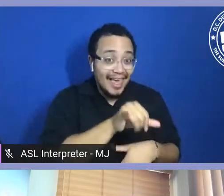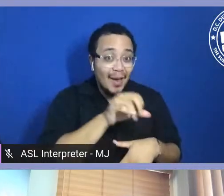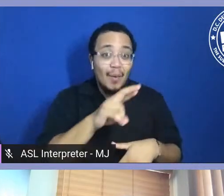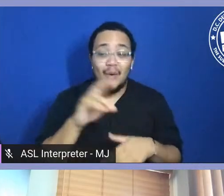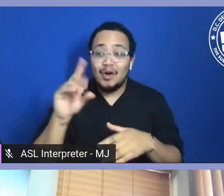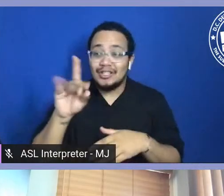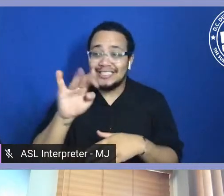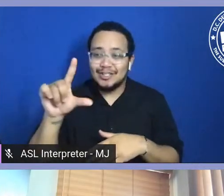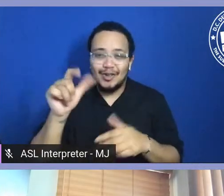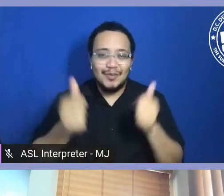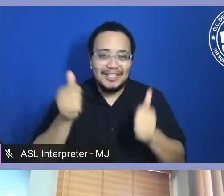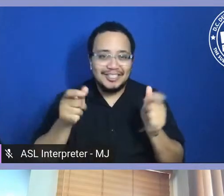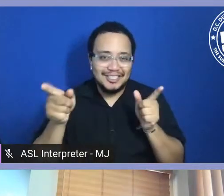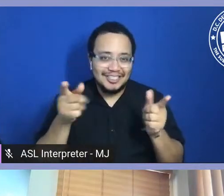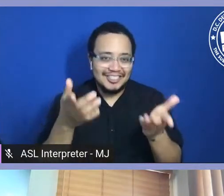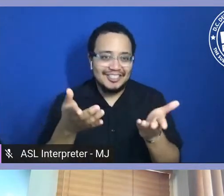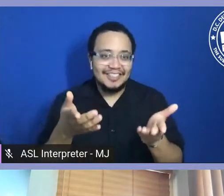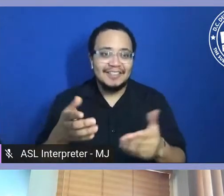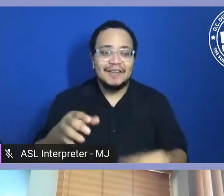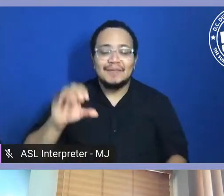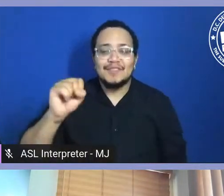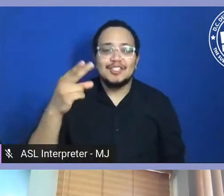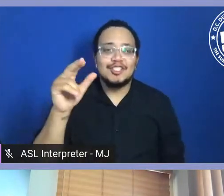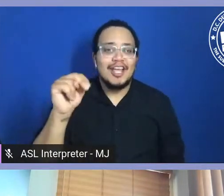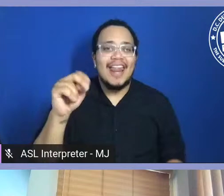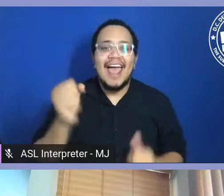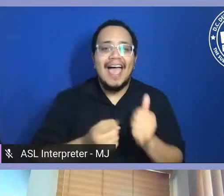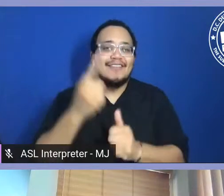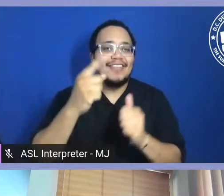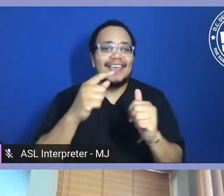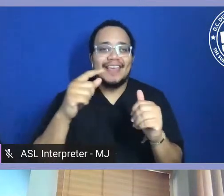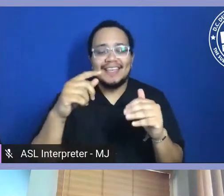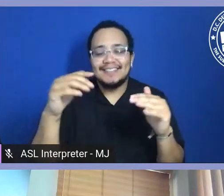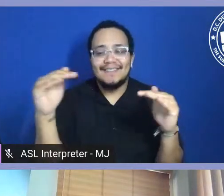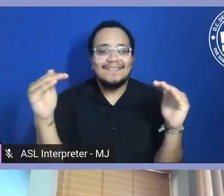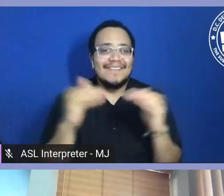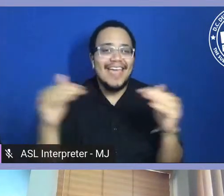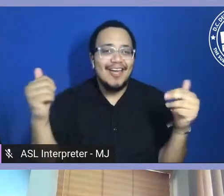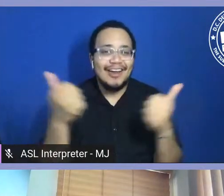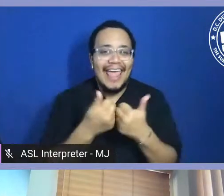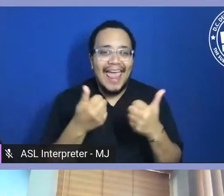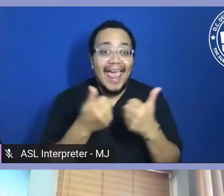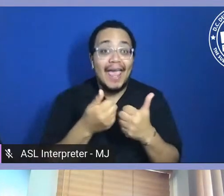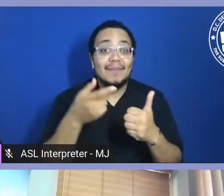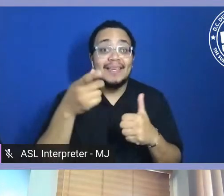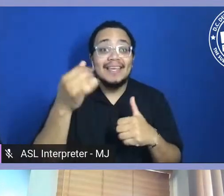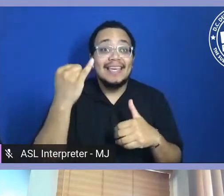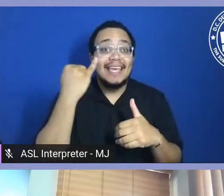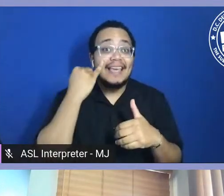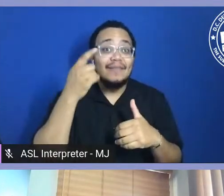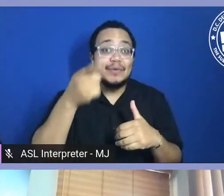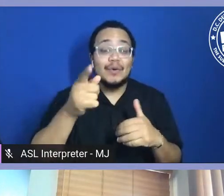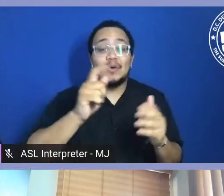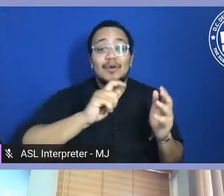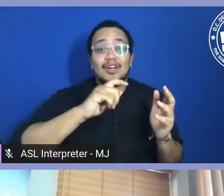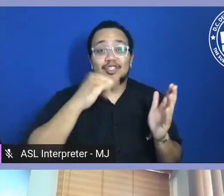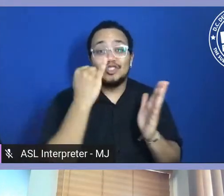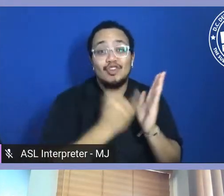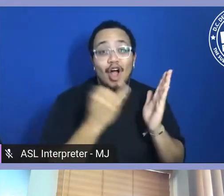Everything is fair game. You can make a pencil drawing, take a picture of it, and you got a photograph.